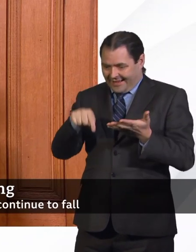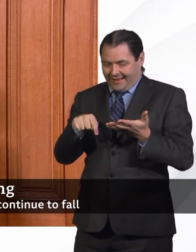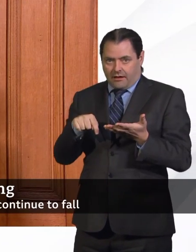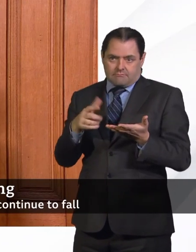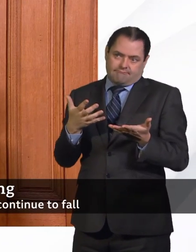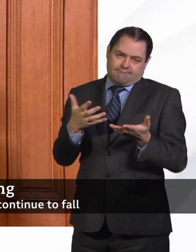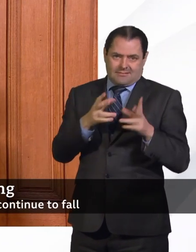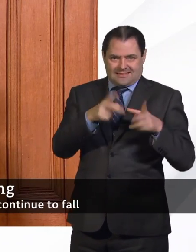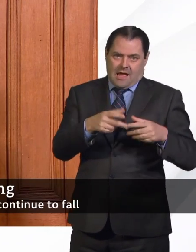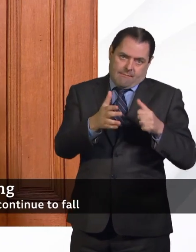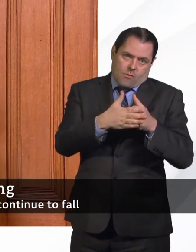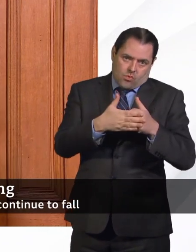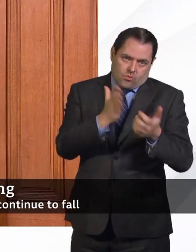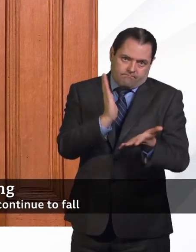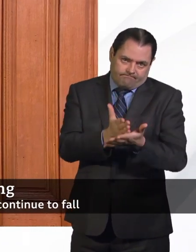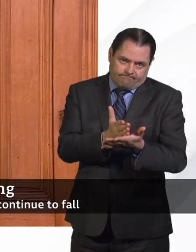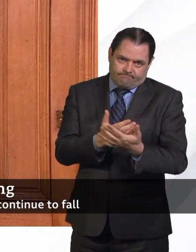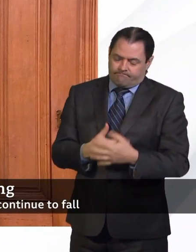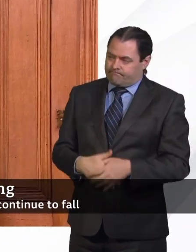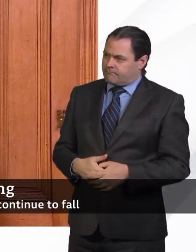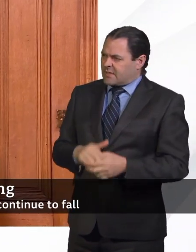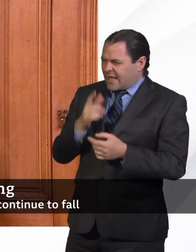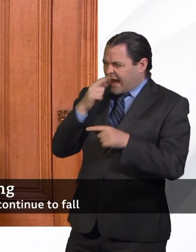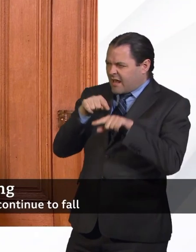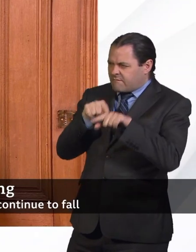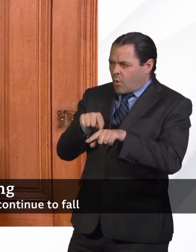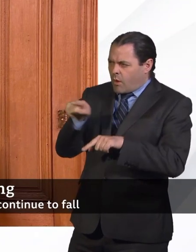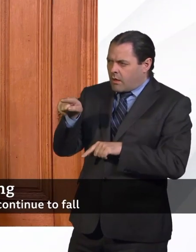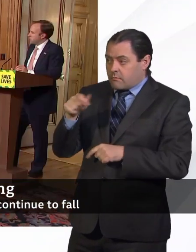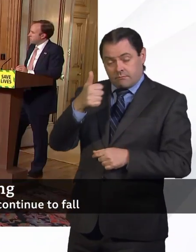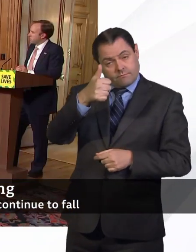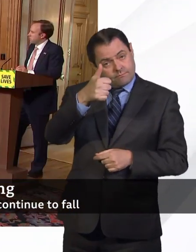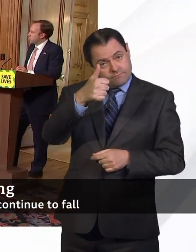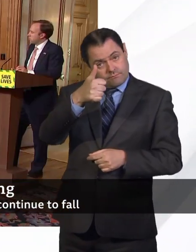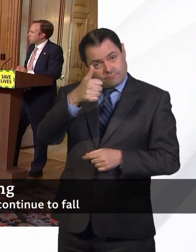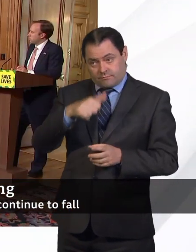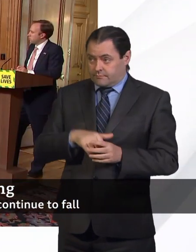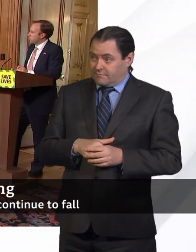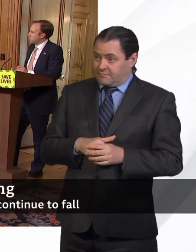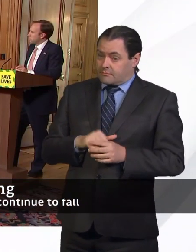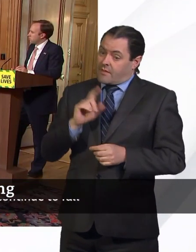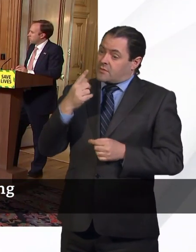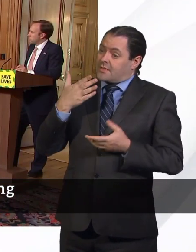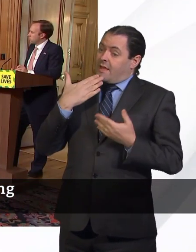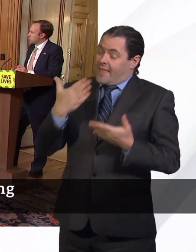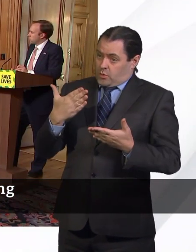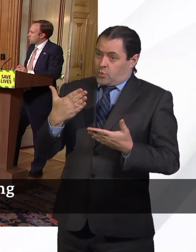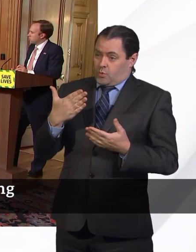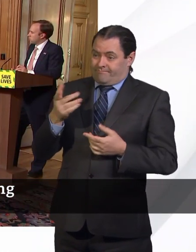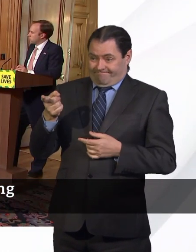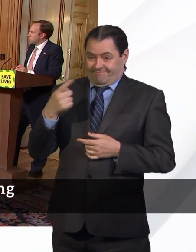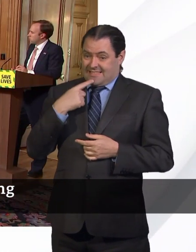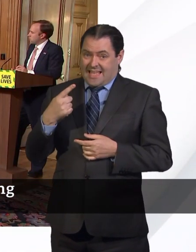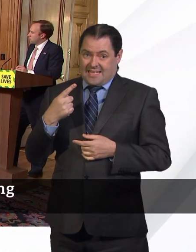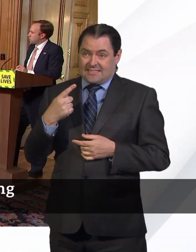from the data that we have. Thank I please follow up on that? of course. Firstly, thank you for acknowledging that